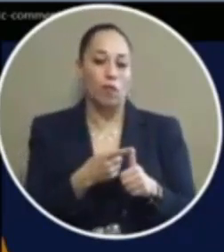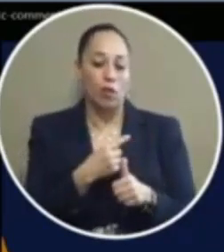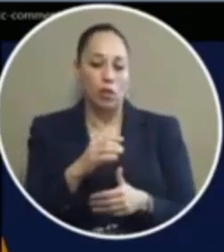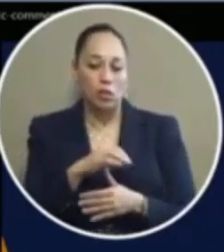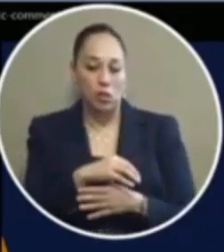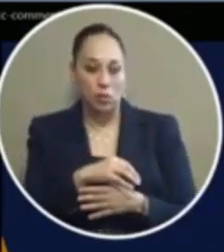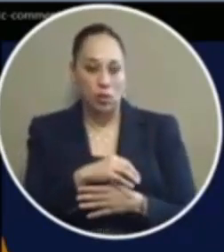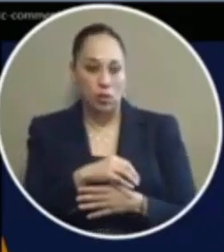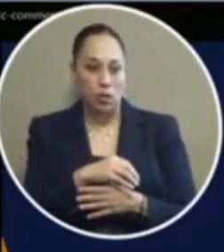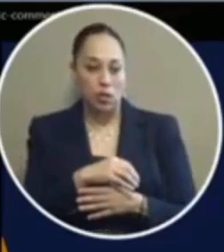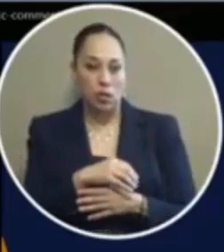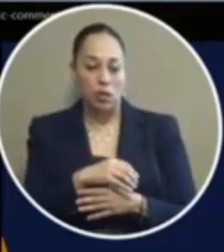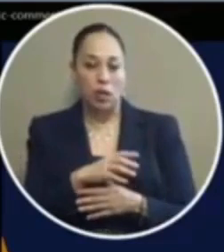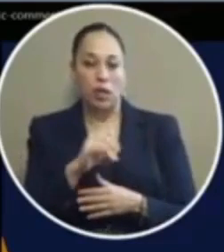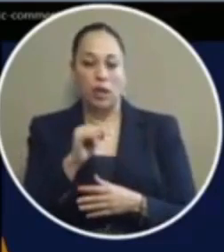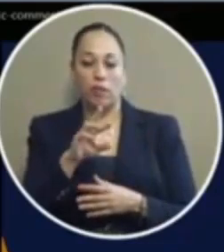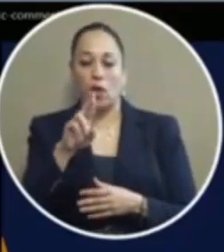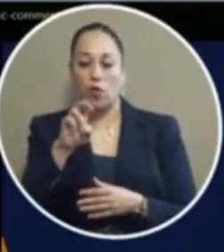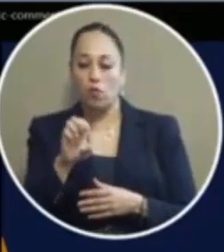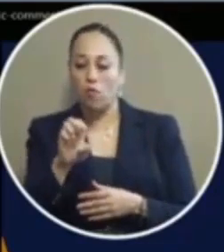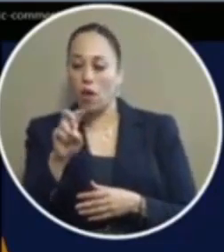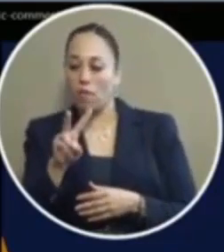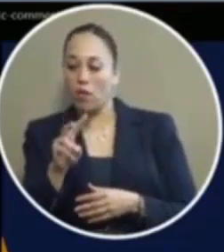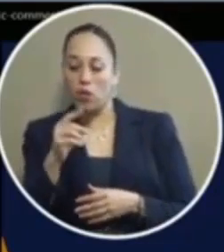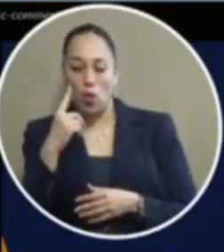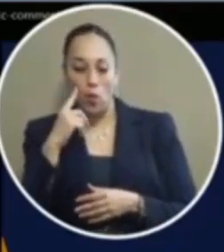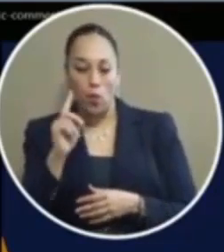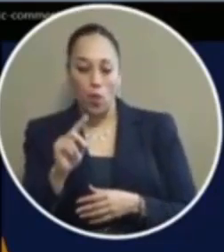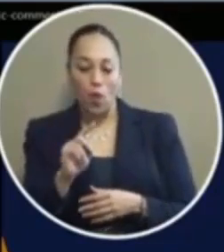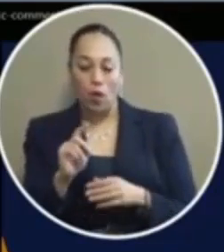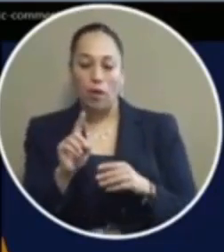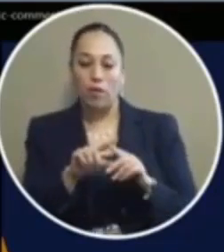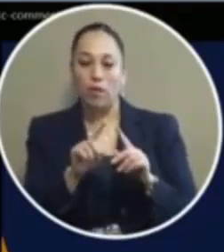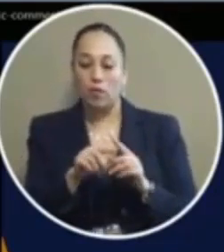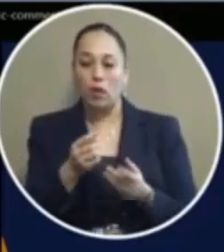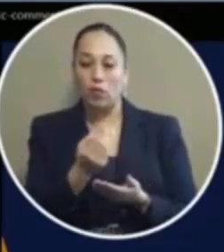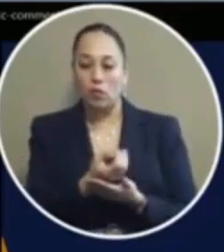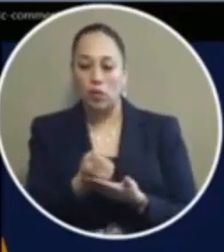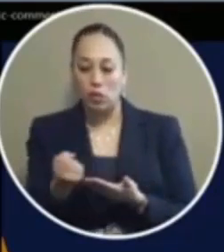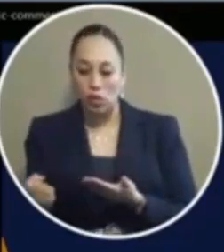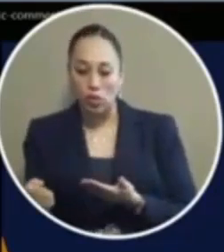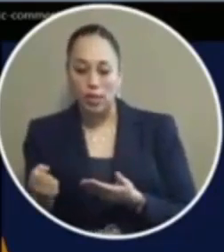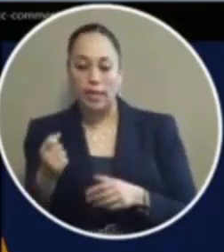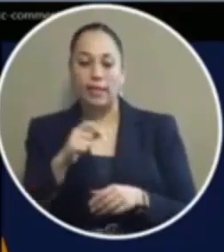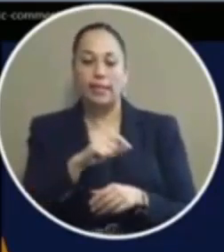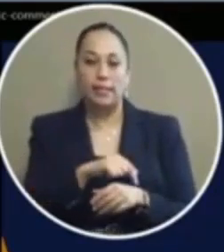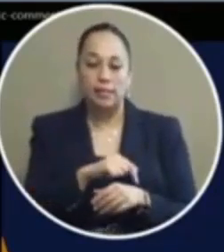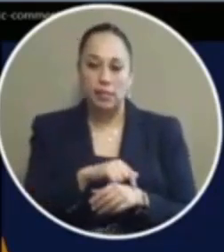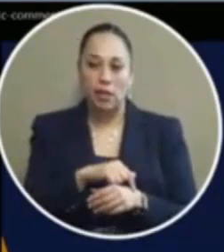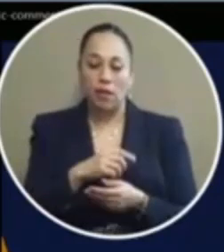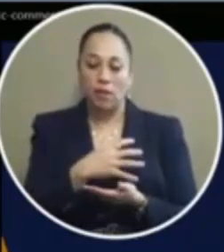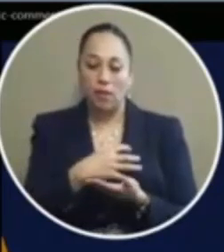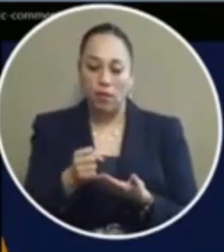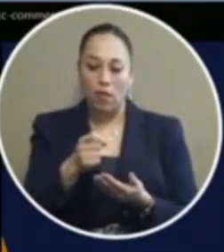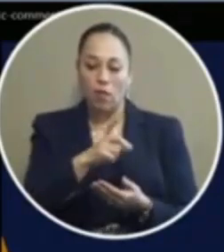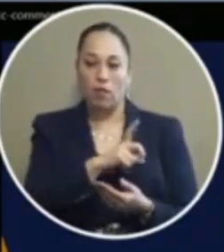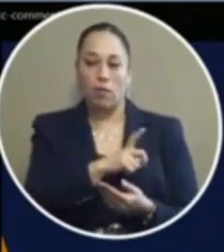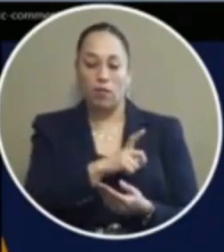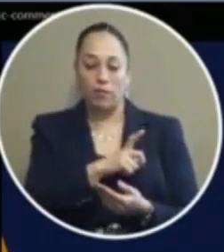is a revenue drain for city resources it's a time drain for law enforcement